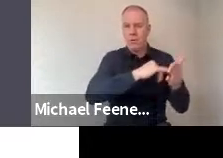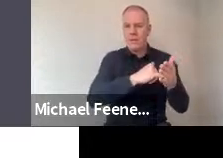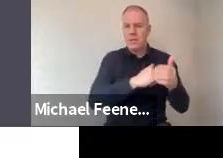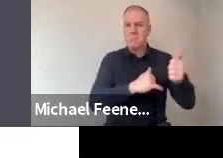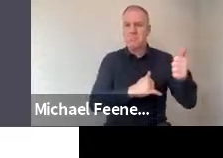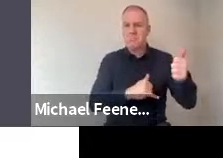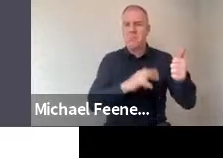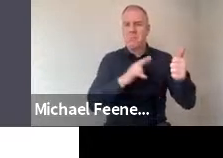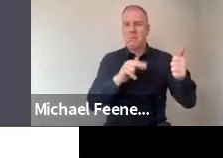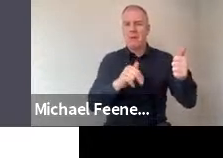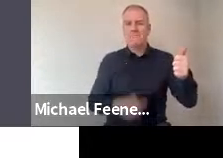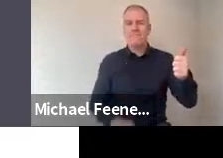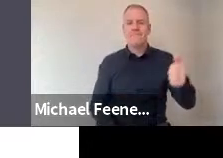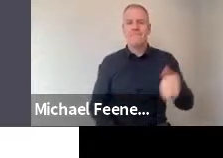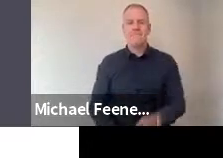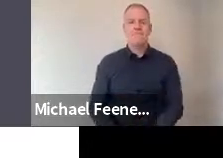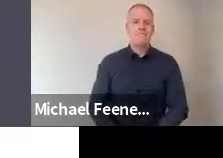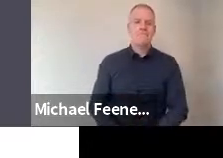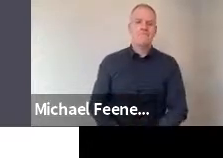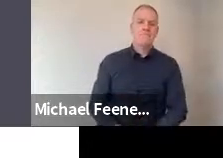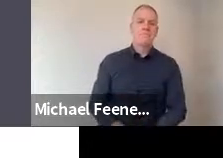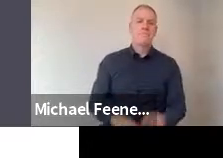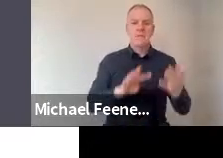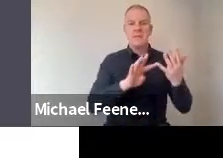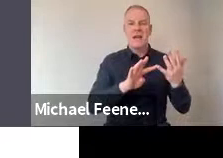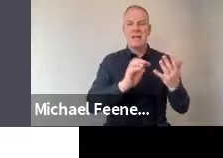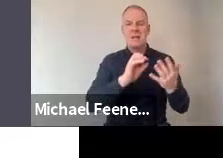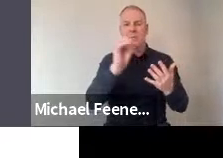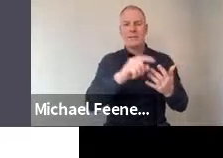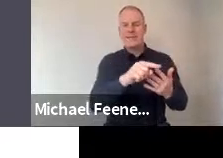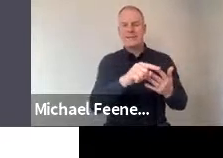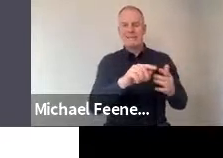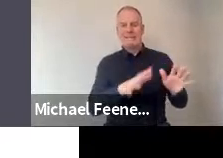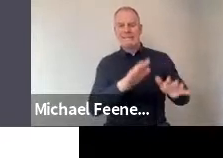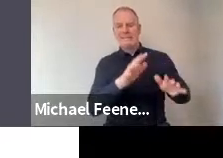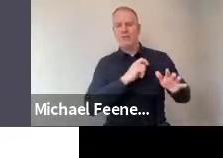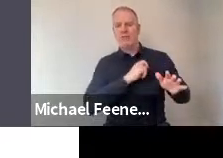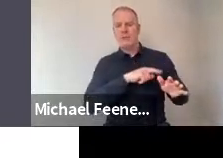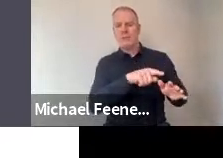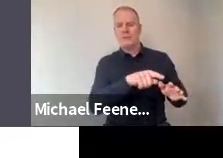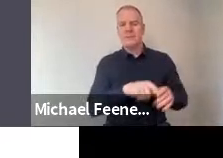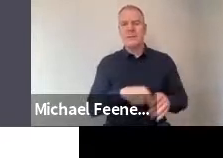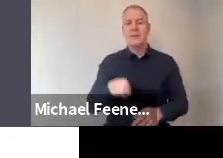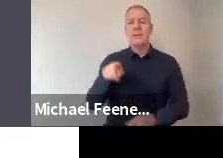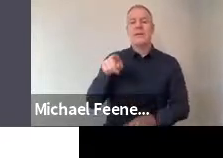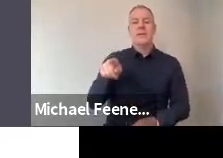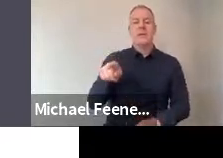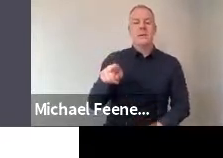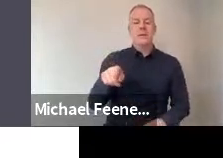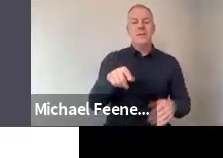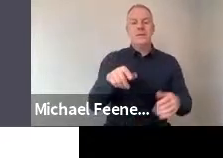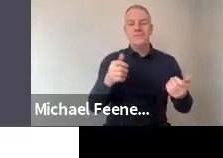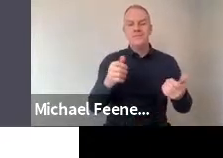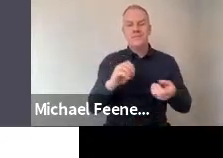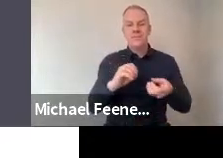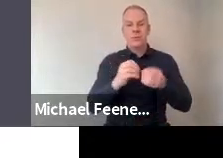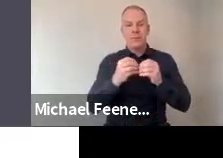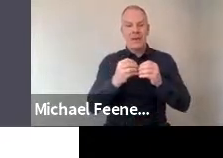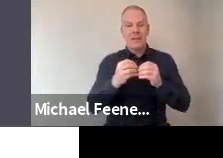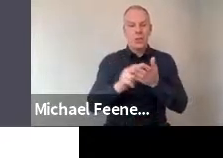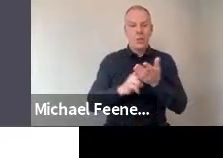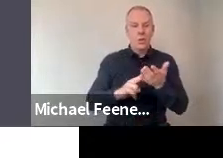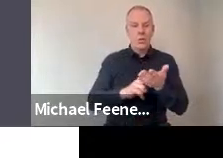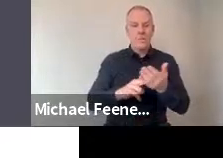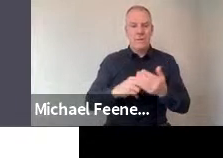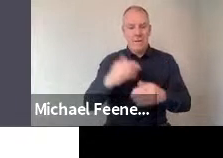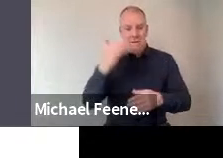communicate accurate information, only 9% distrust. On creating useful knowledge, even more strongly